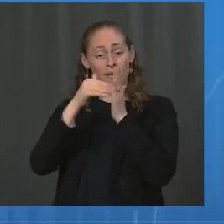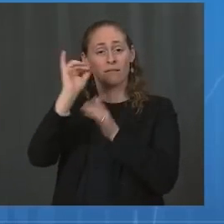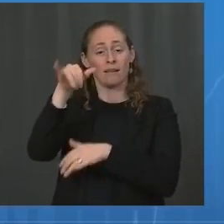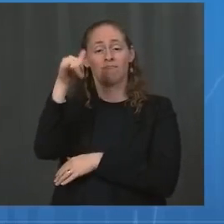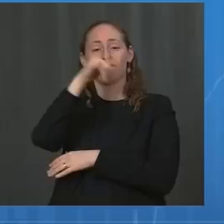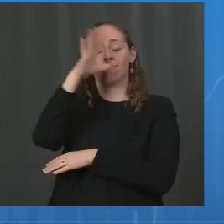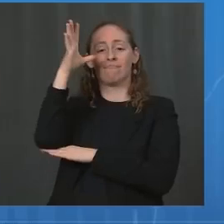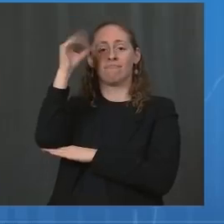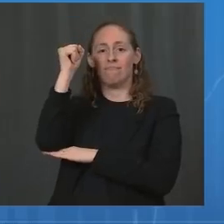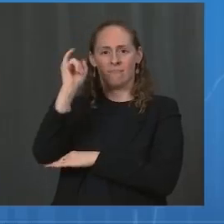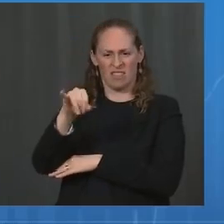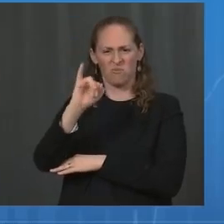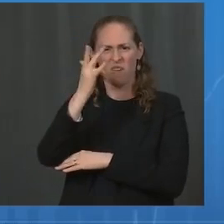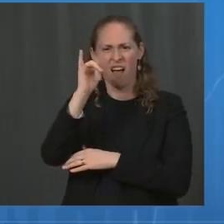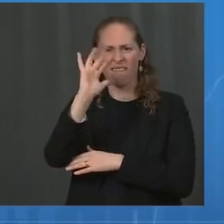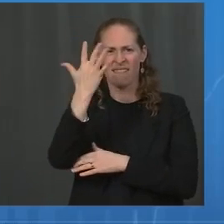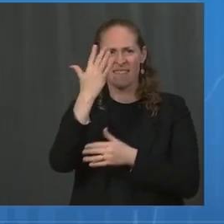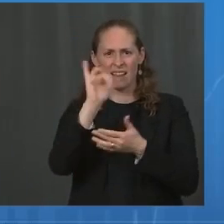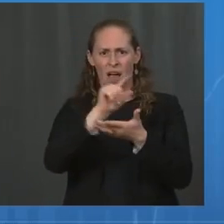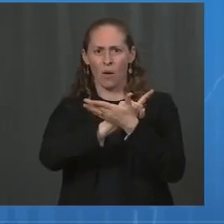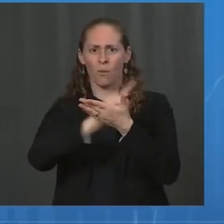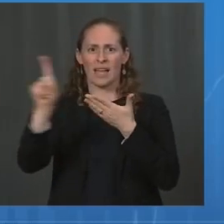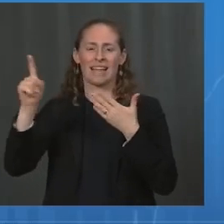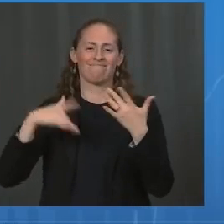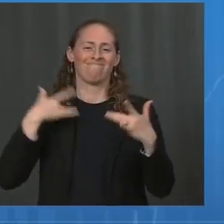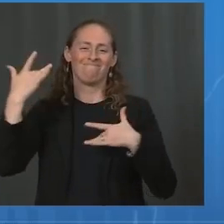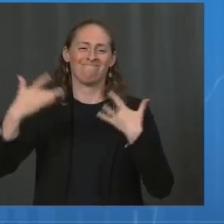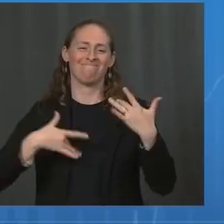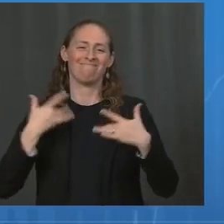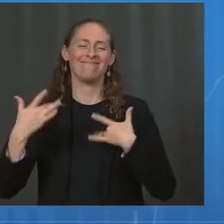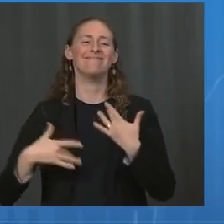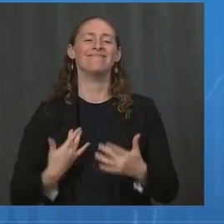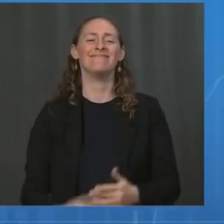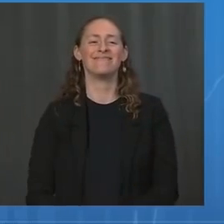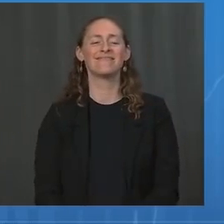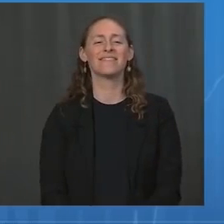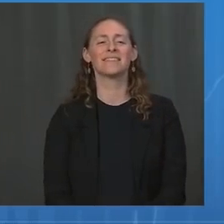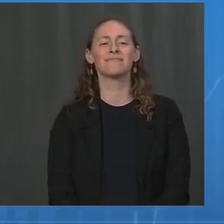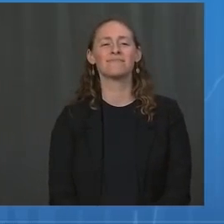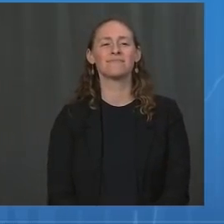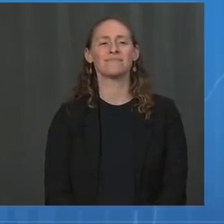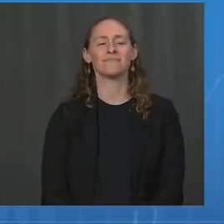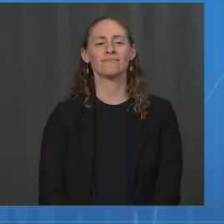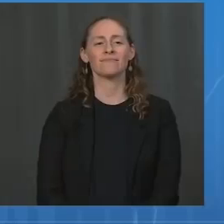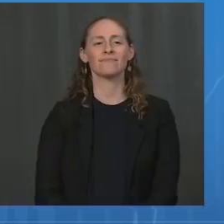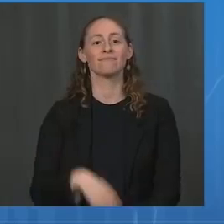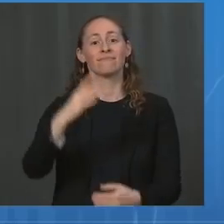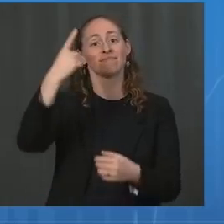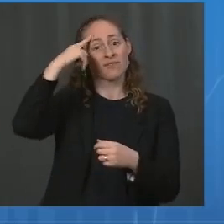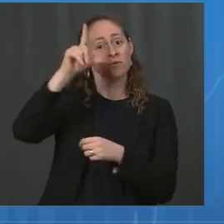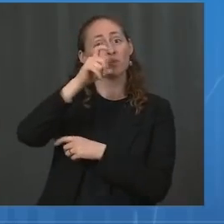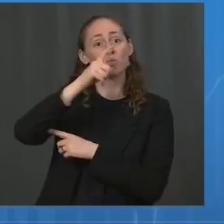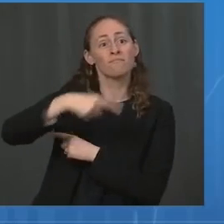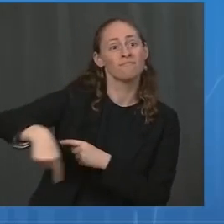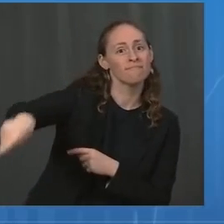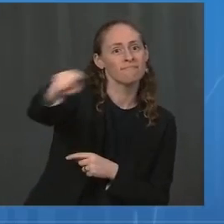We've accelerated the pace of first shots. In August, we got over 14 million.